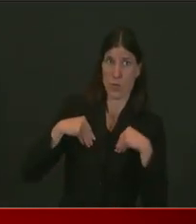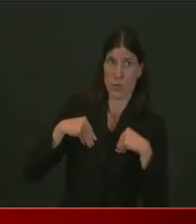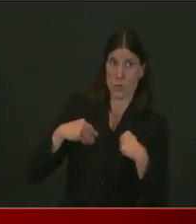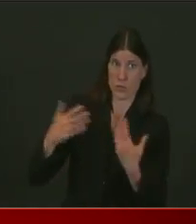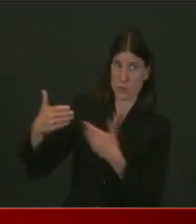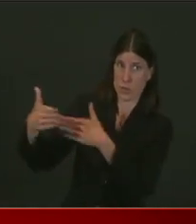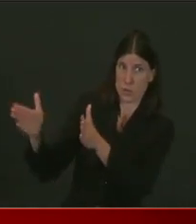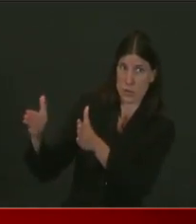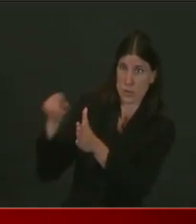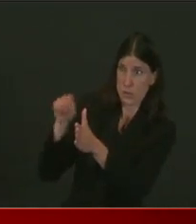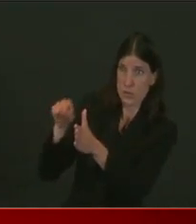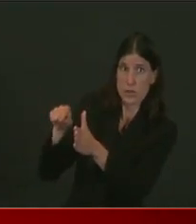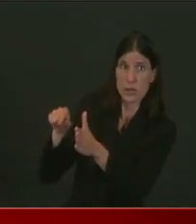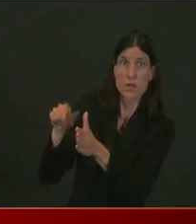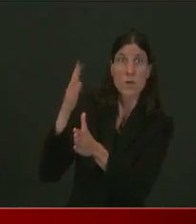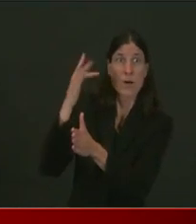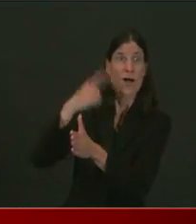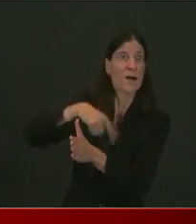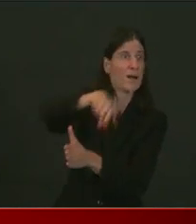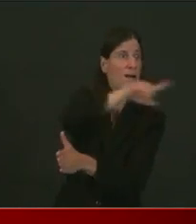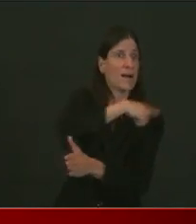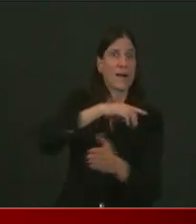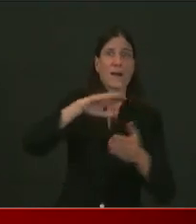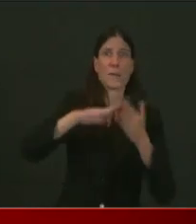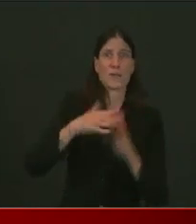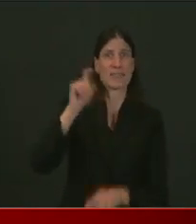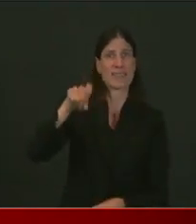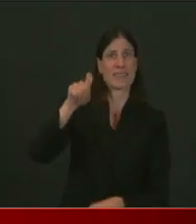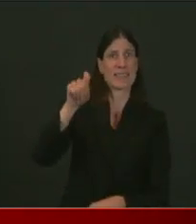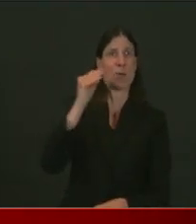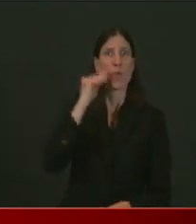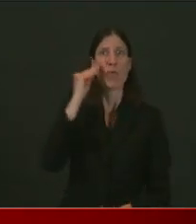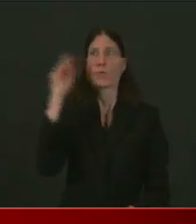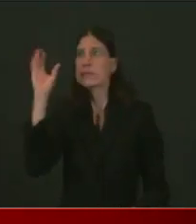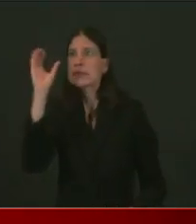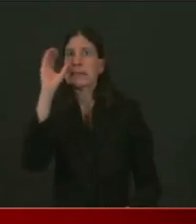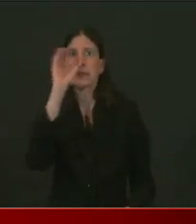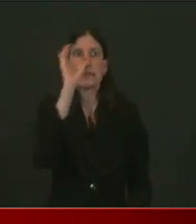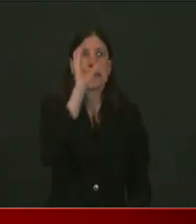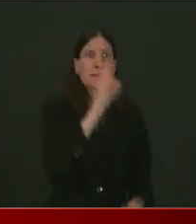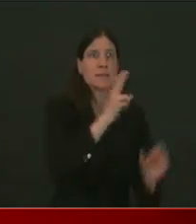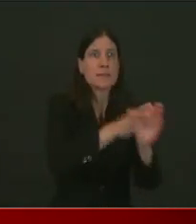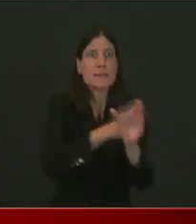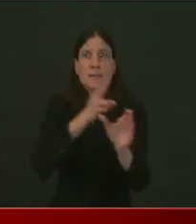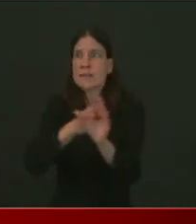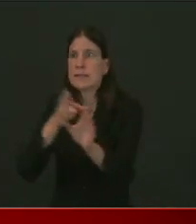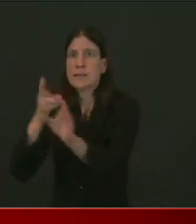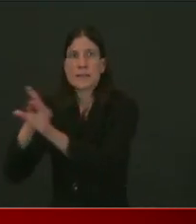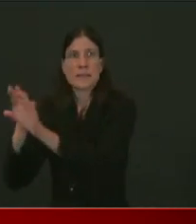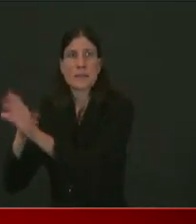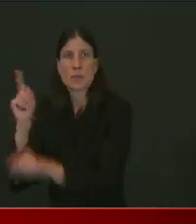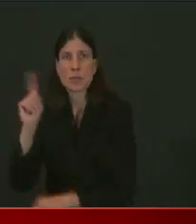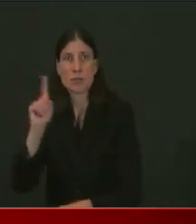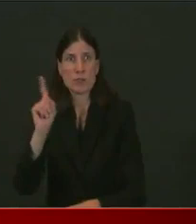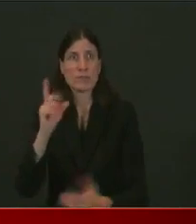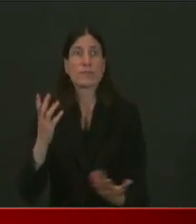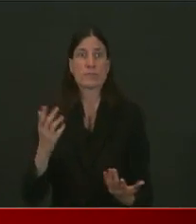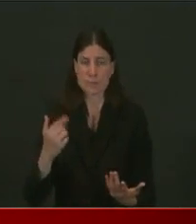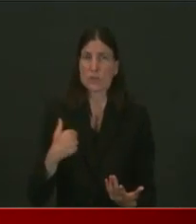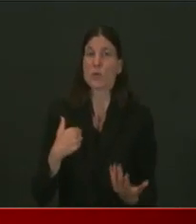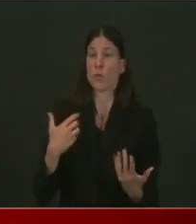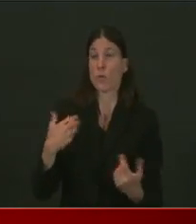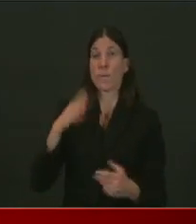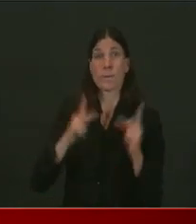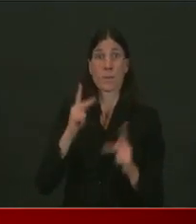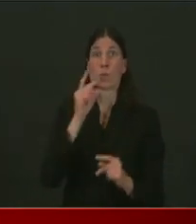every time it's been amazing today. I'm asking landlords to step up and do your part right